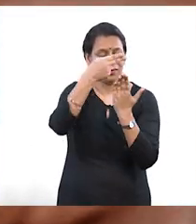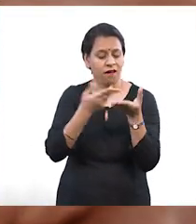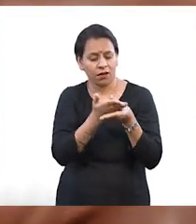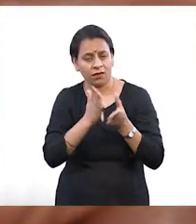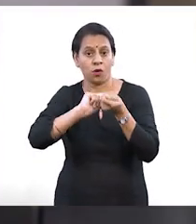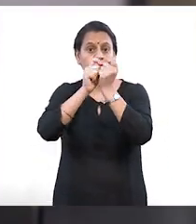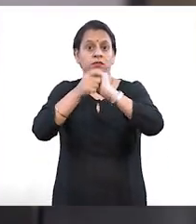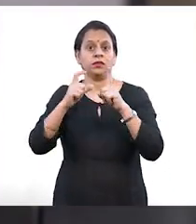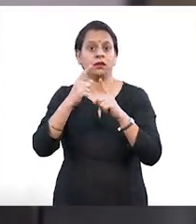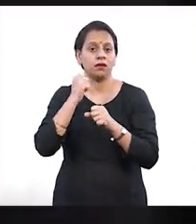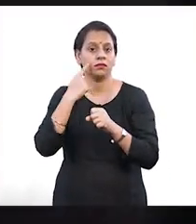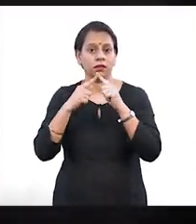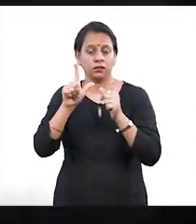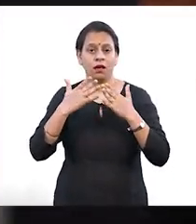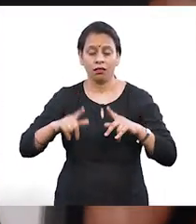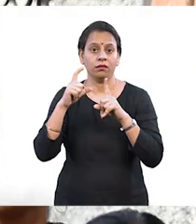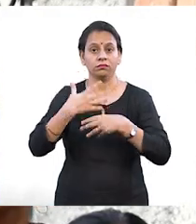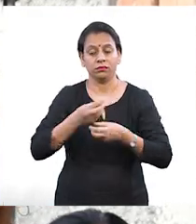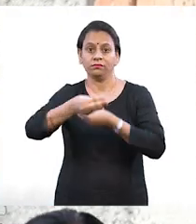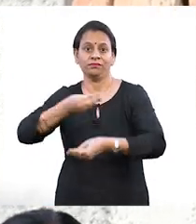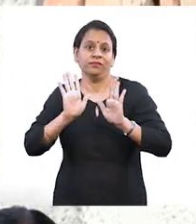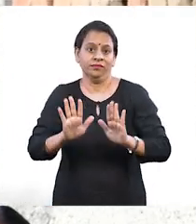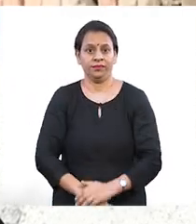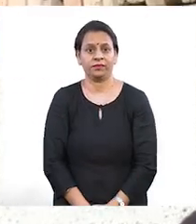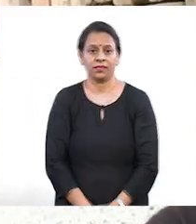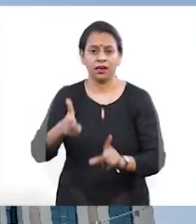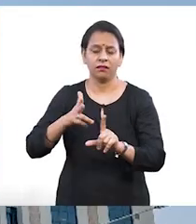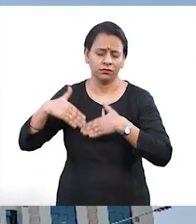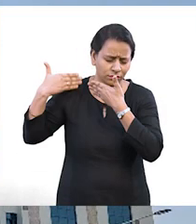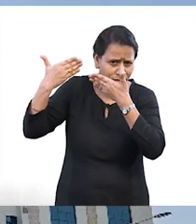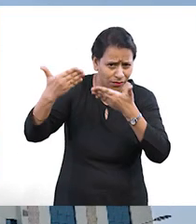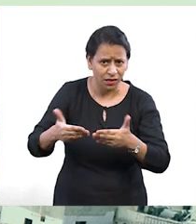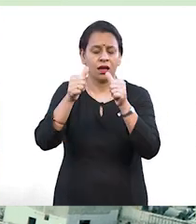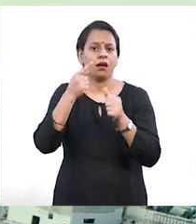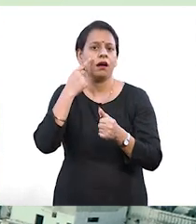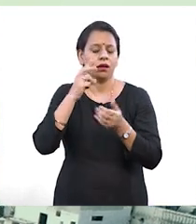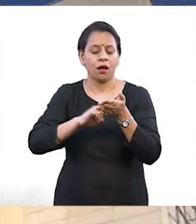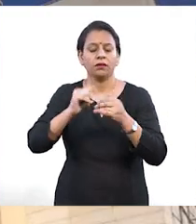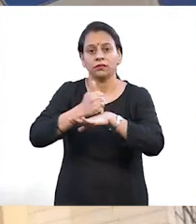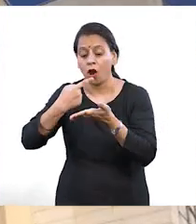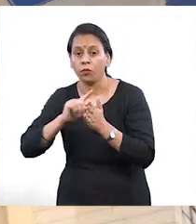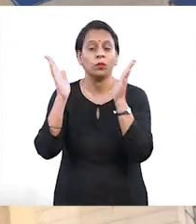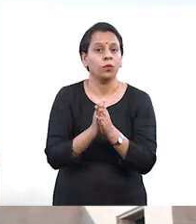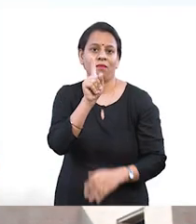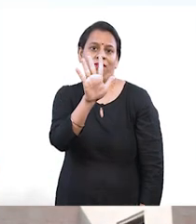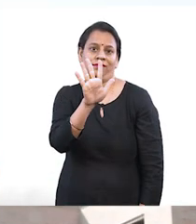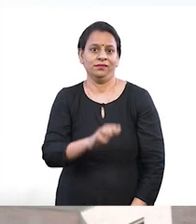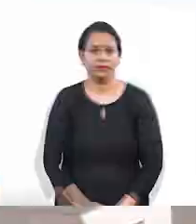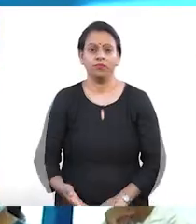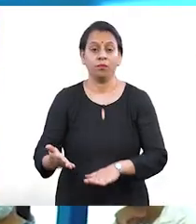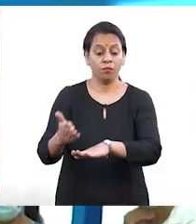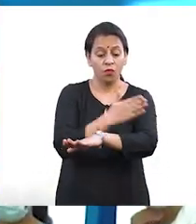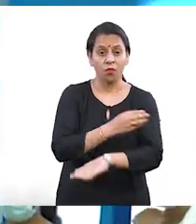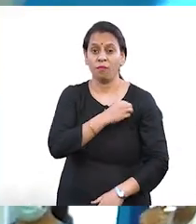Digital health IDs are made to digitalize health records. 15 new aims in last eight years.